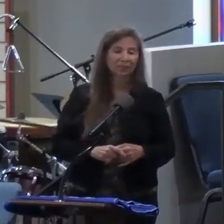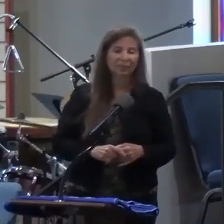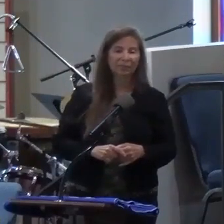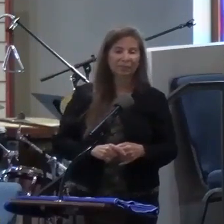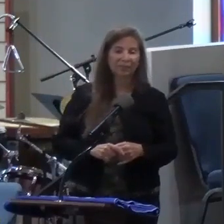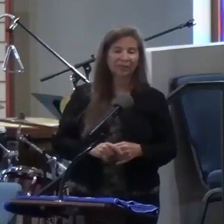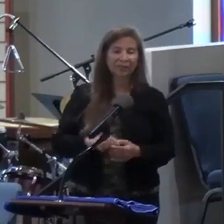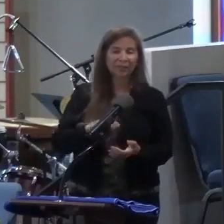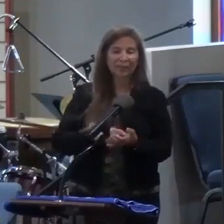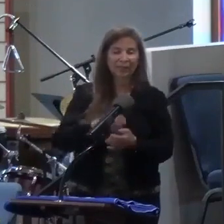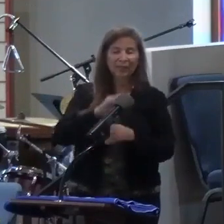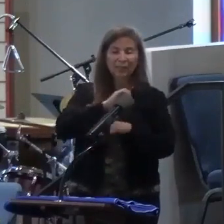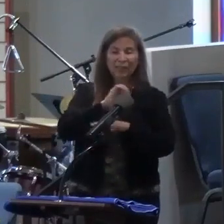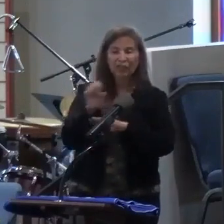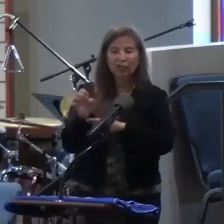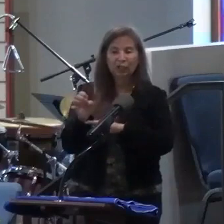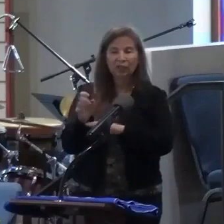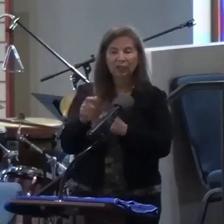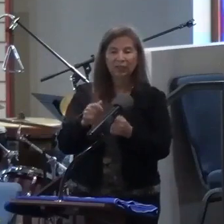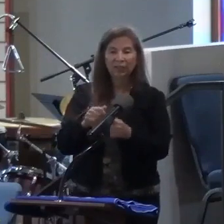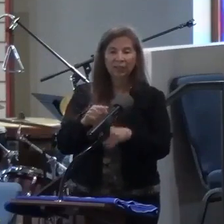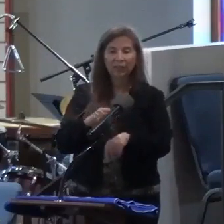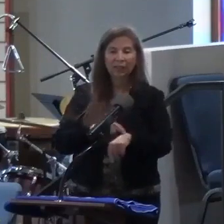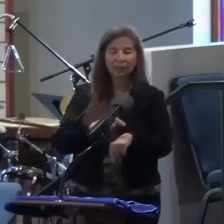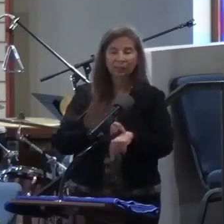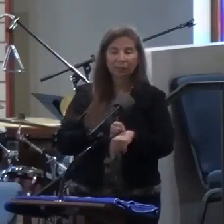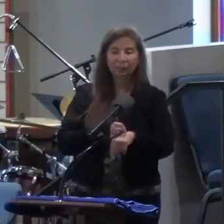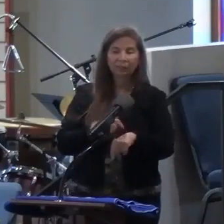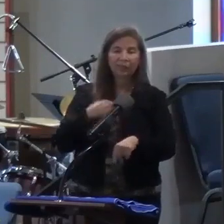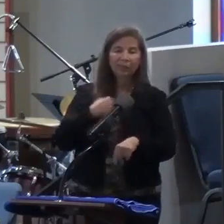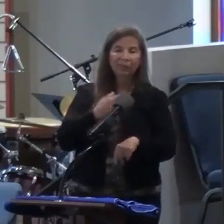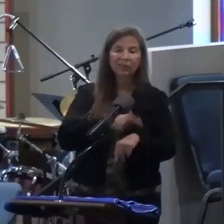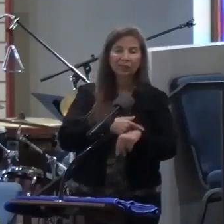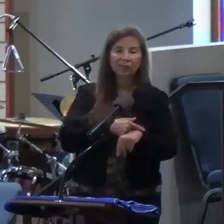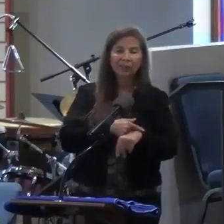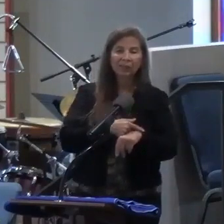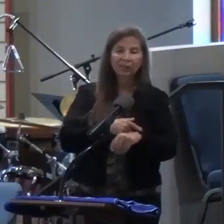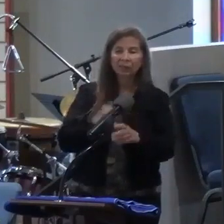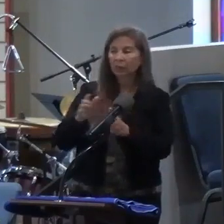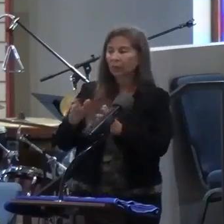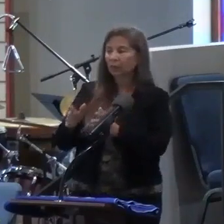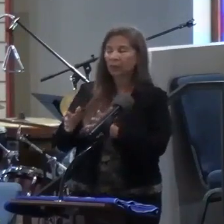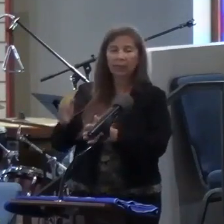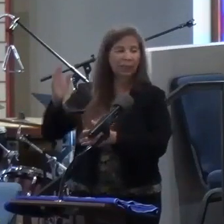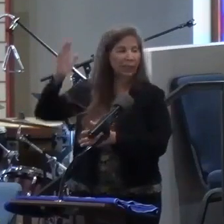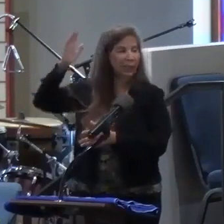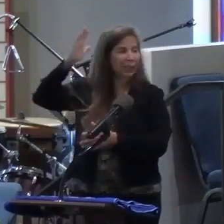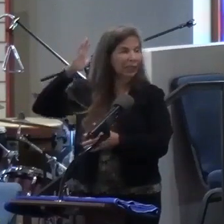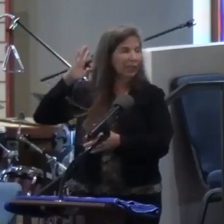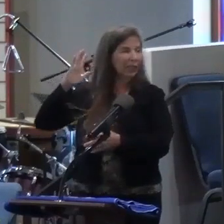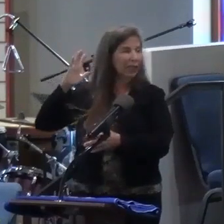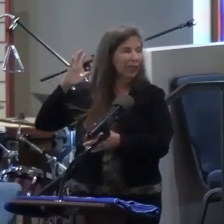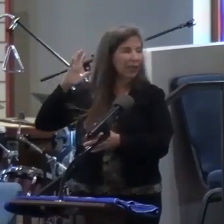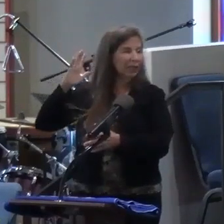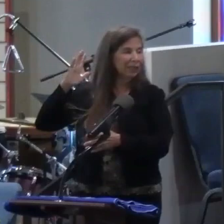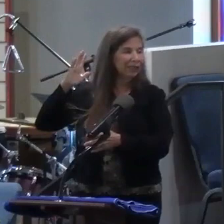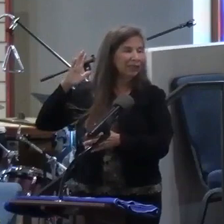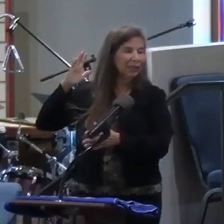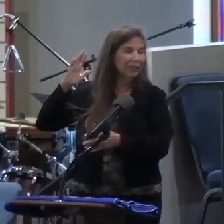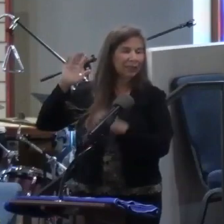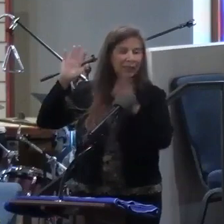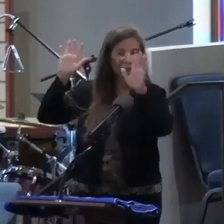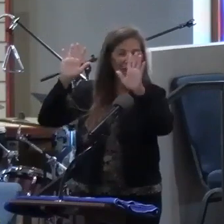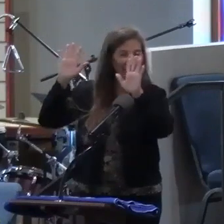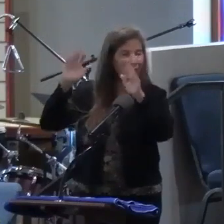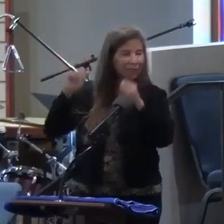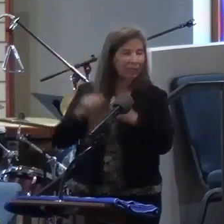this is the Easter season, and we left last Sunday. Doesn't Easter seem like it was a month away? Hard to believe.